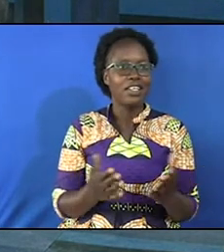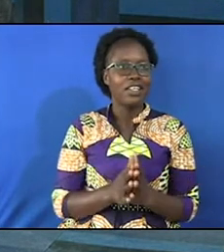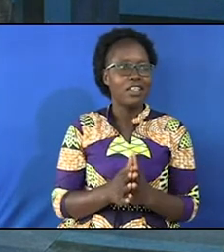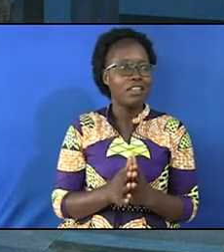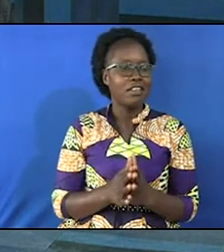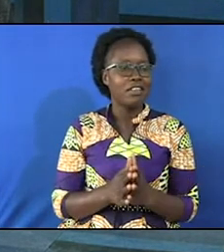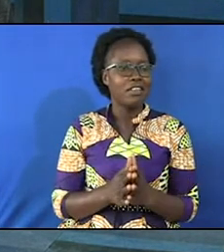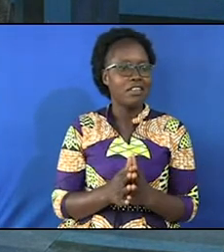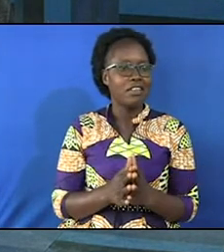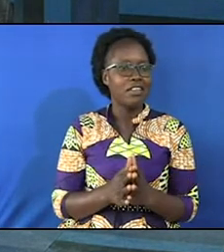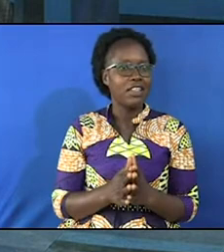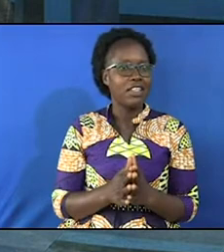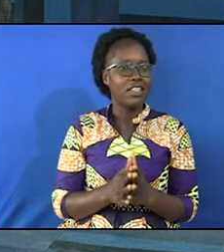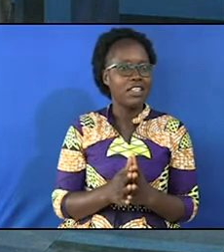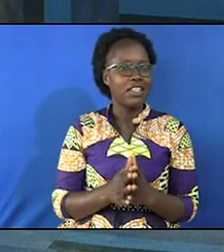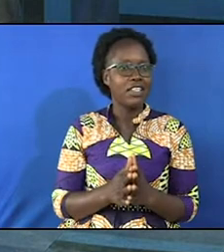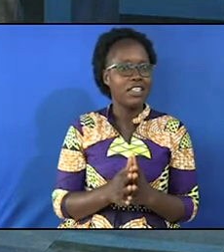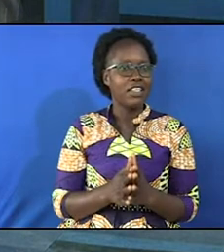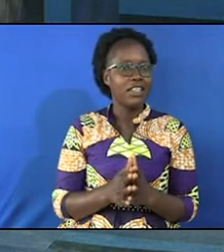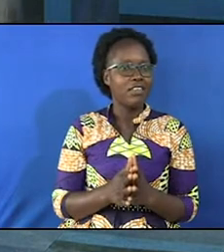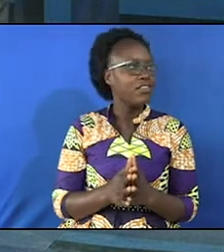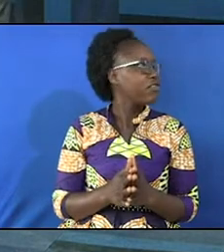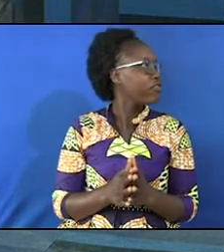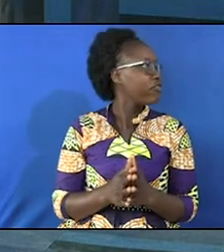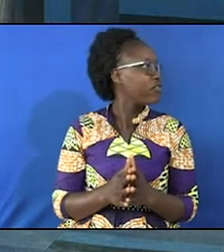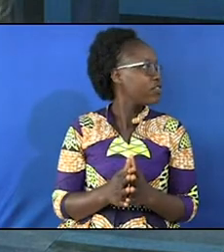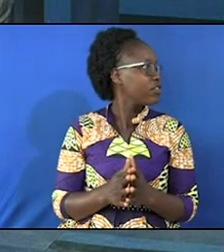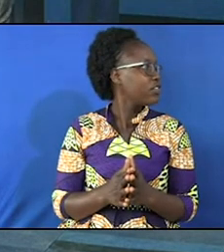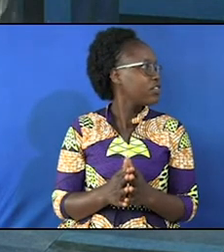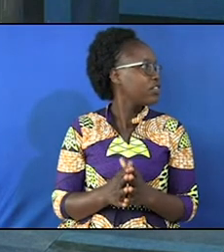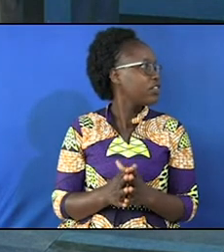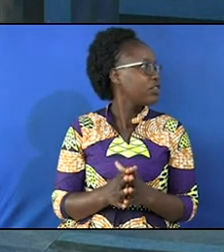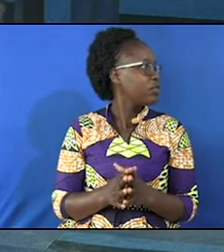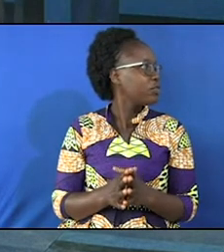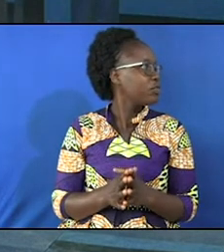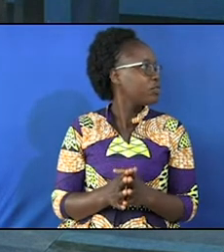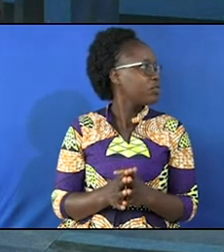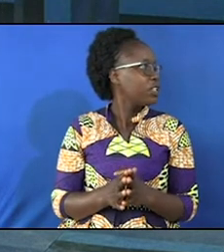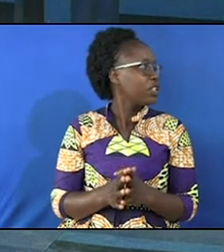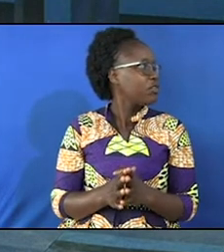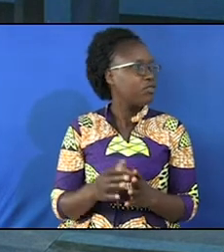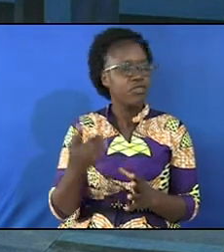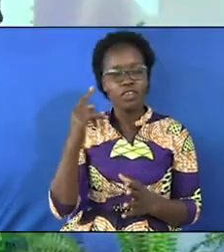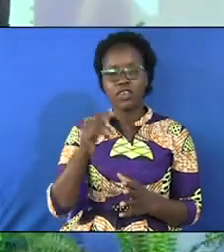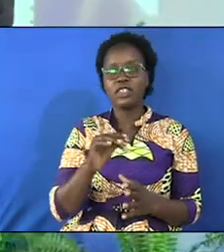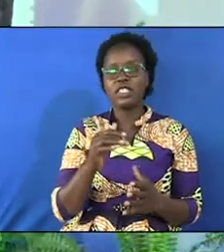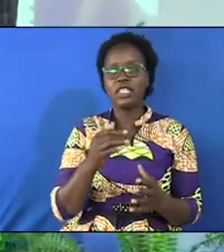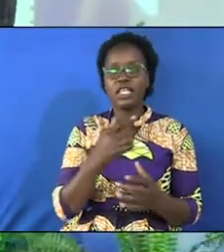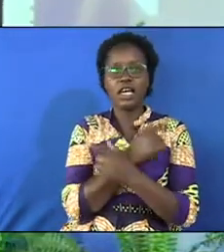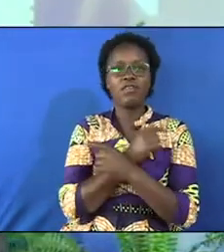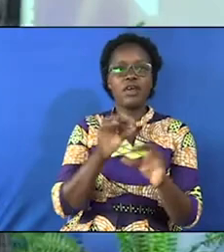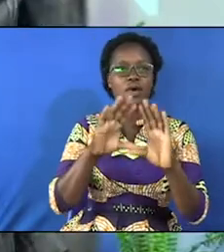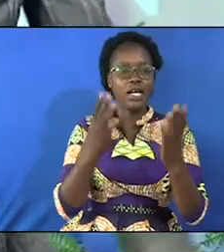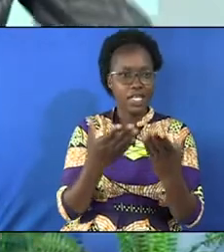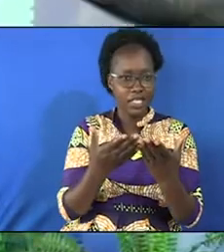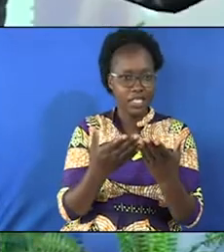you don't know John 317 16 okay if you know it recite for God so